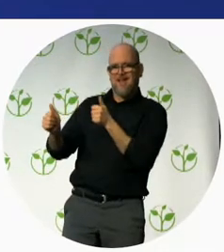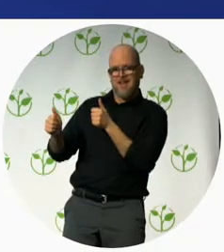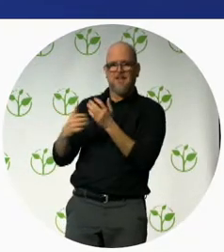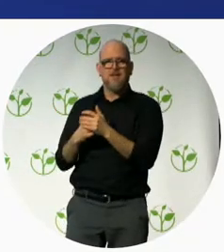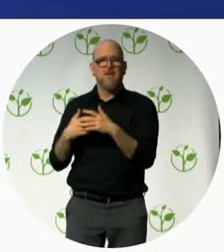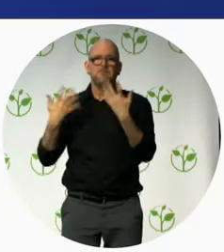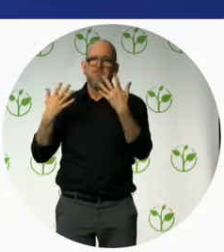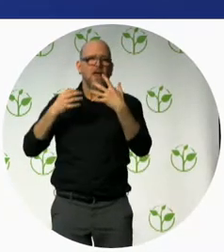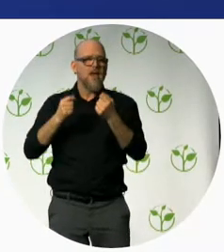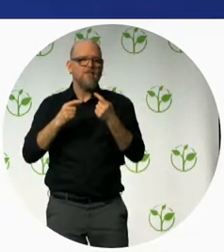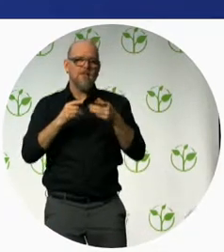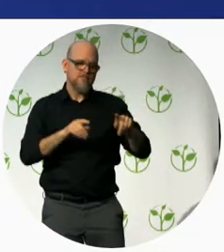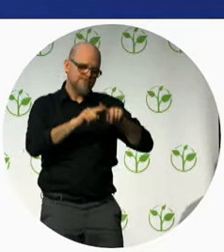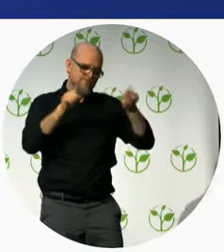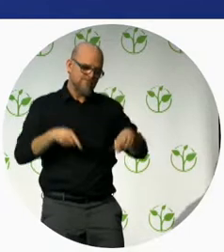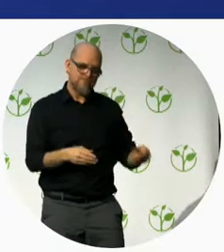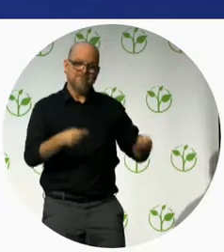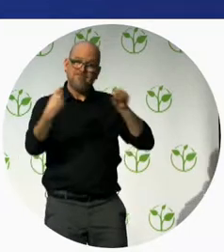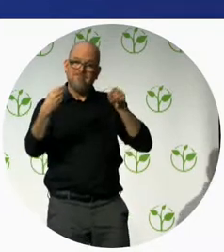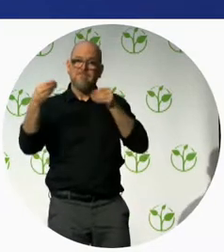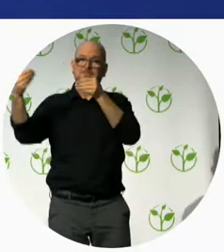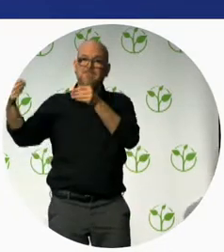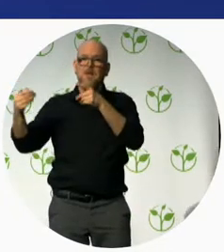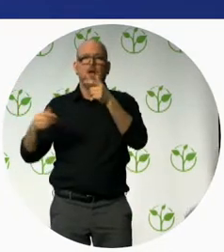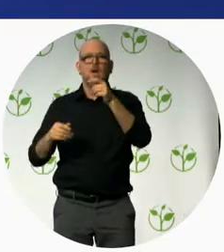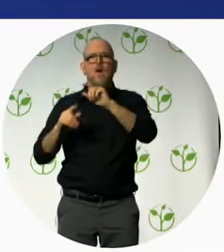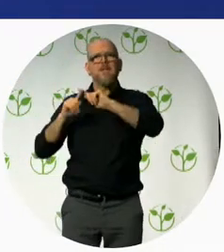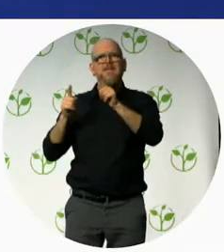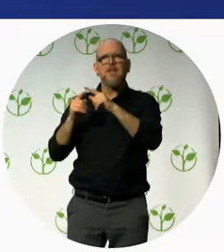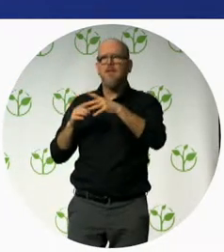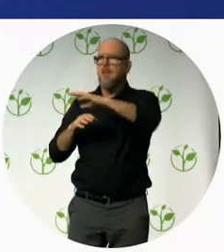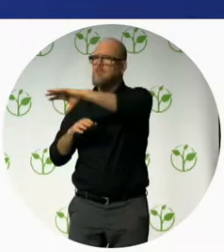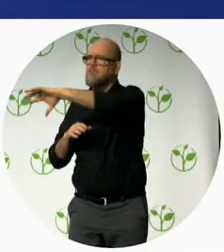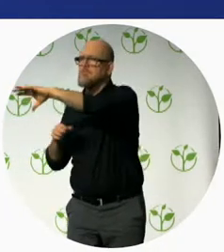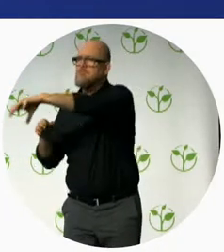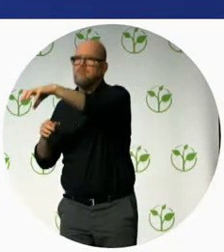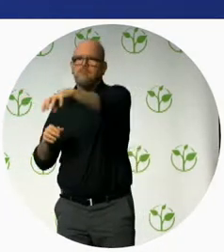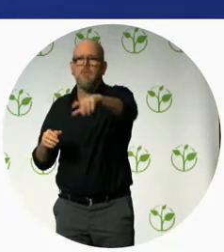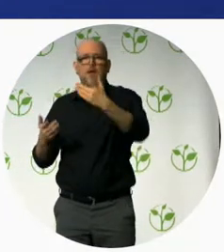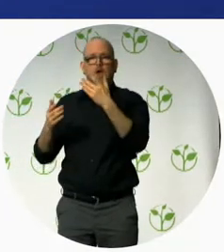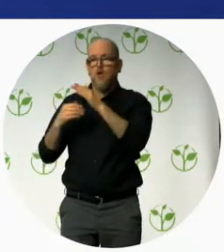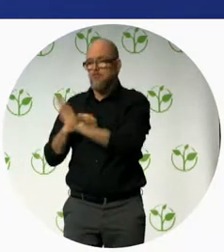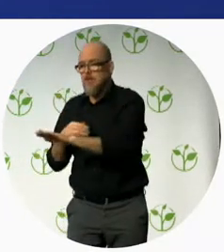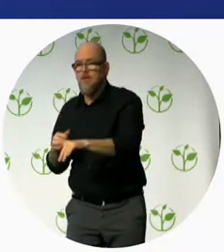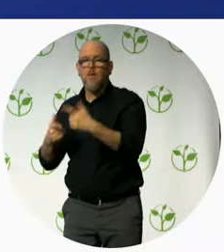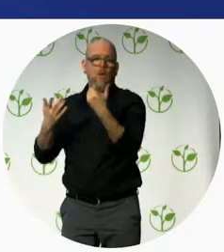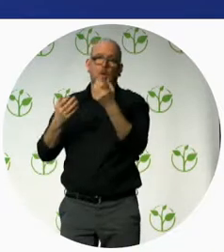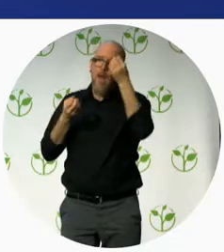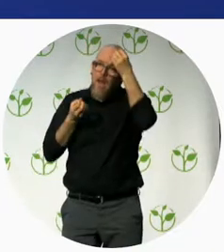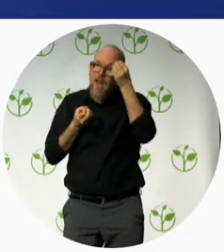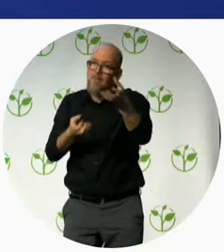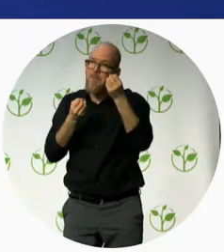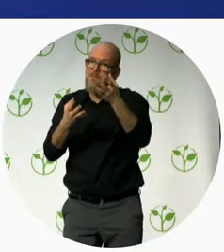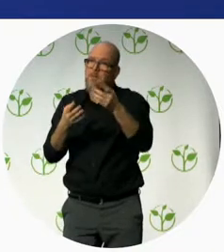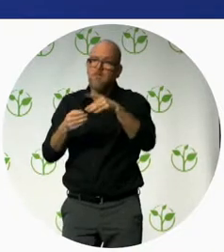and as you know as maybe for in your information in Indonesia we